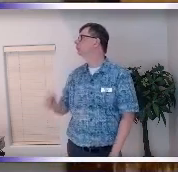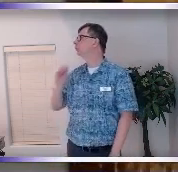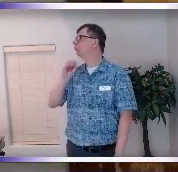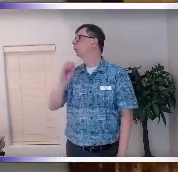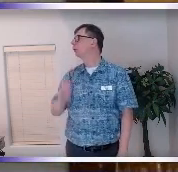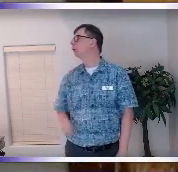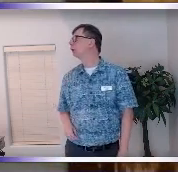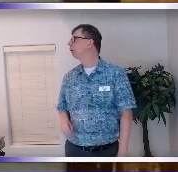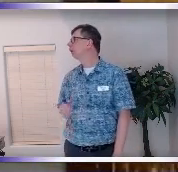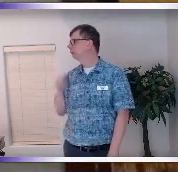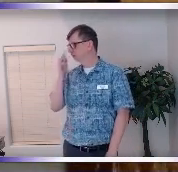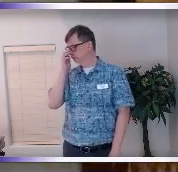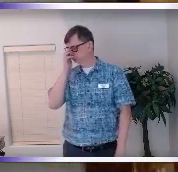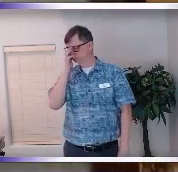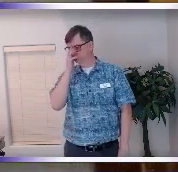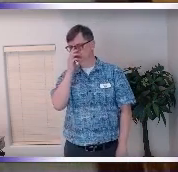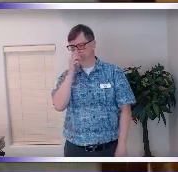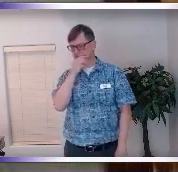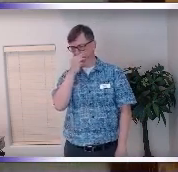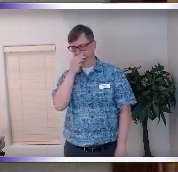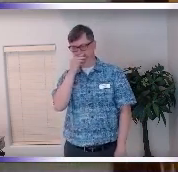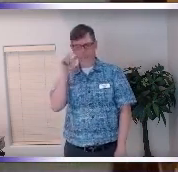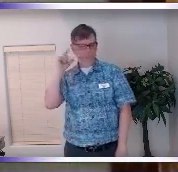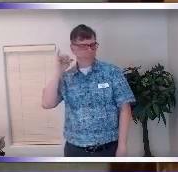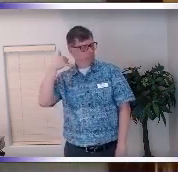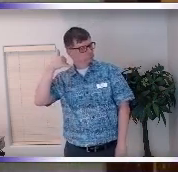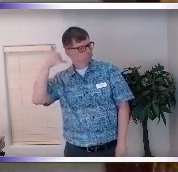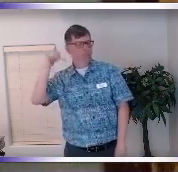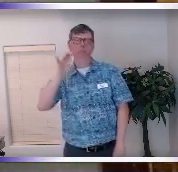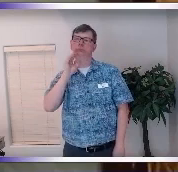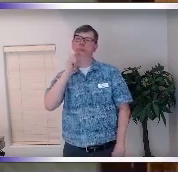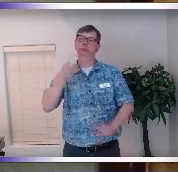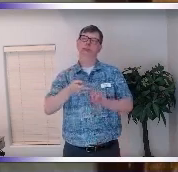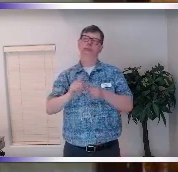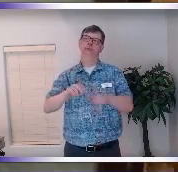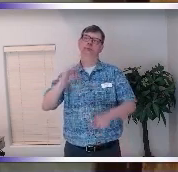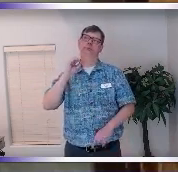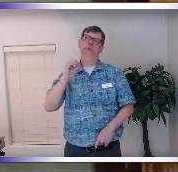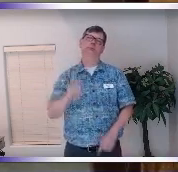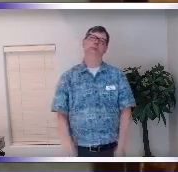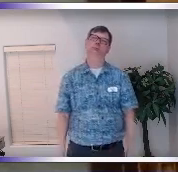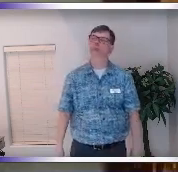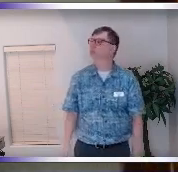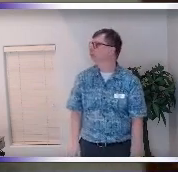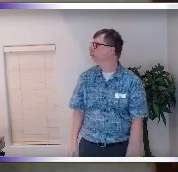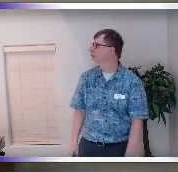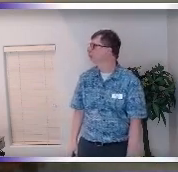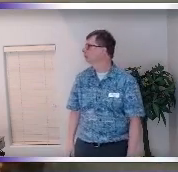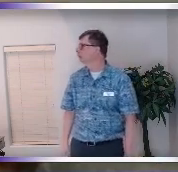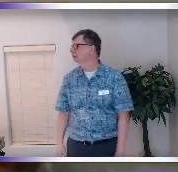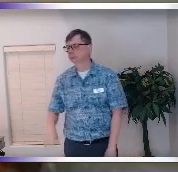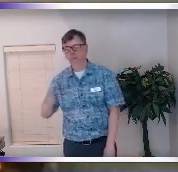oh so I called my friend and I go oh I get it you wanted me to listen and she